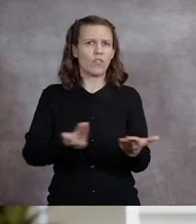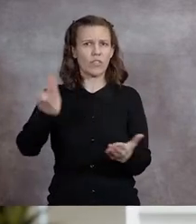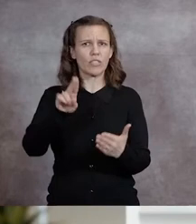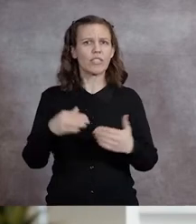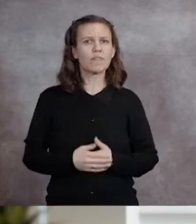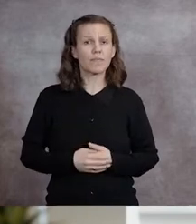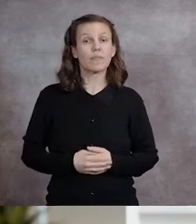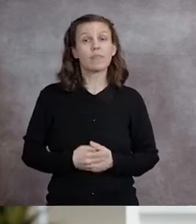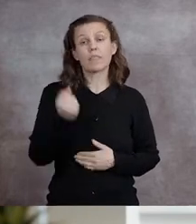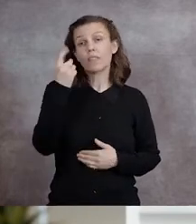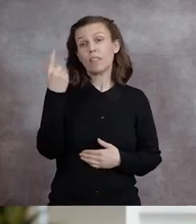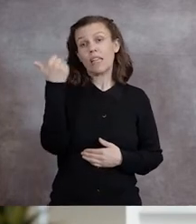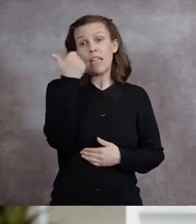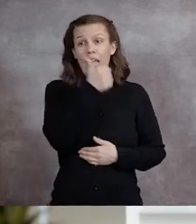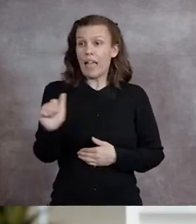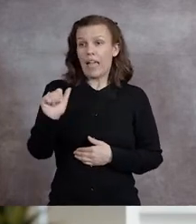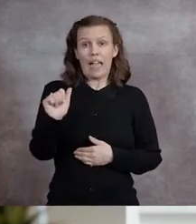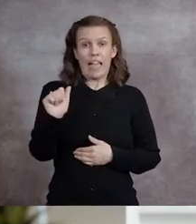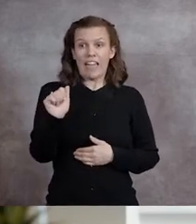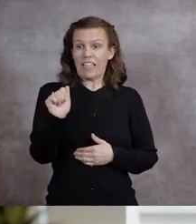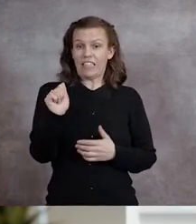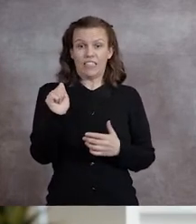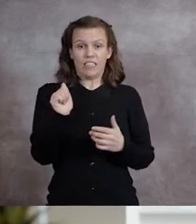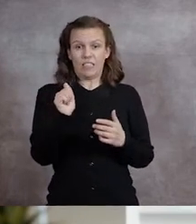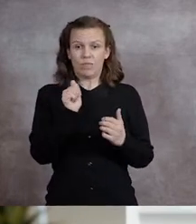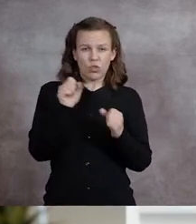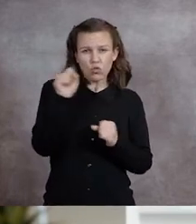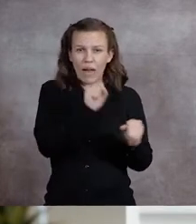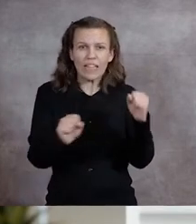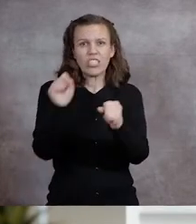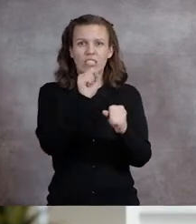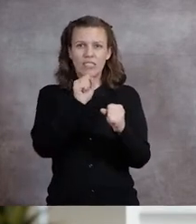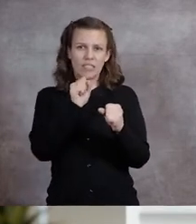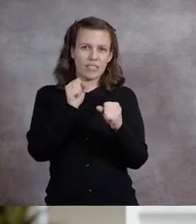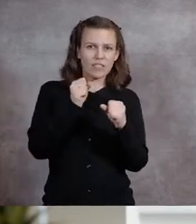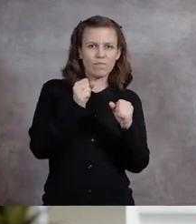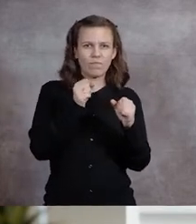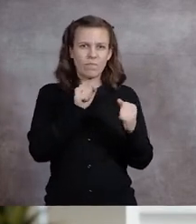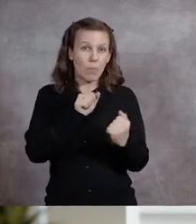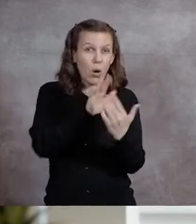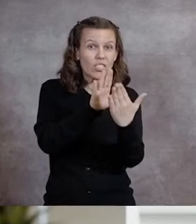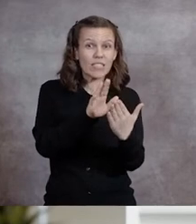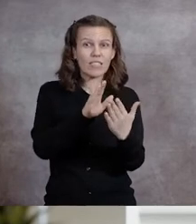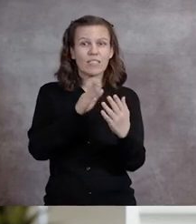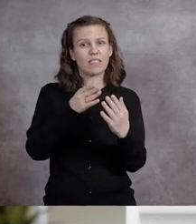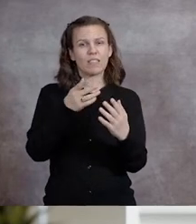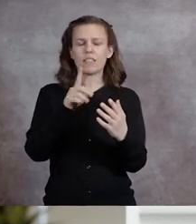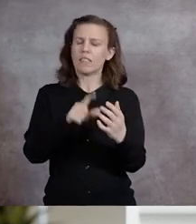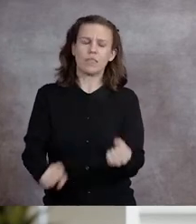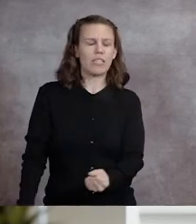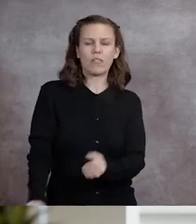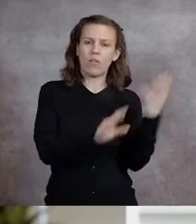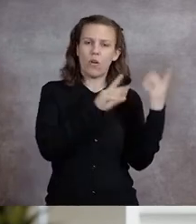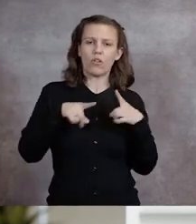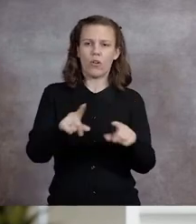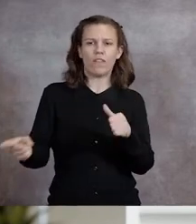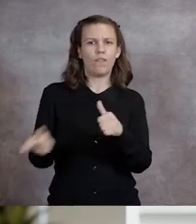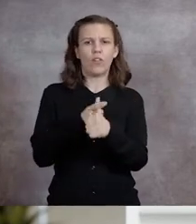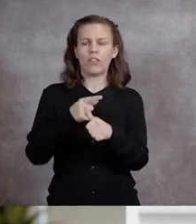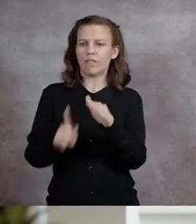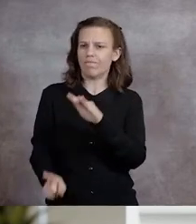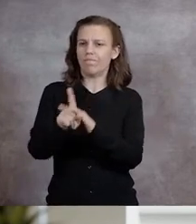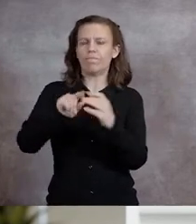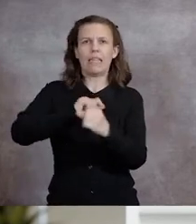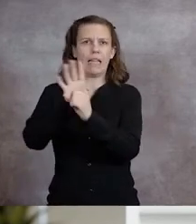university, but any playbook we may have had for that post-recession recovery had to be scrapped during the very first